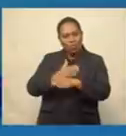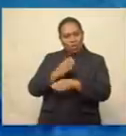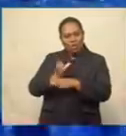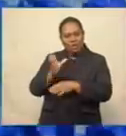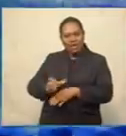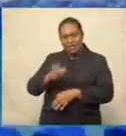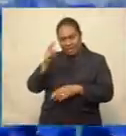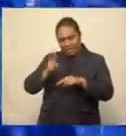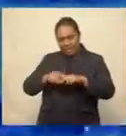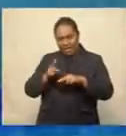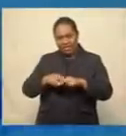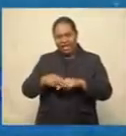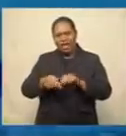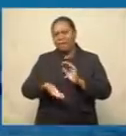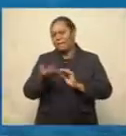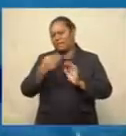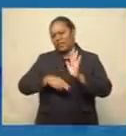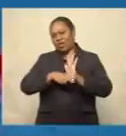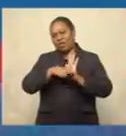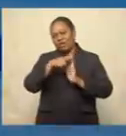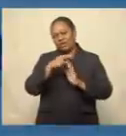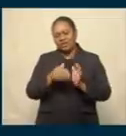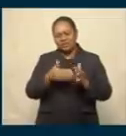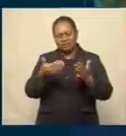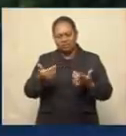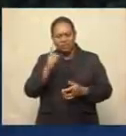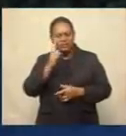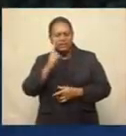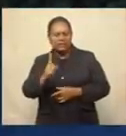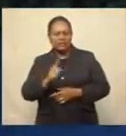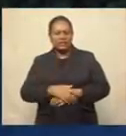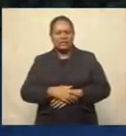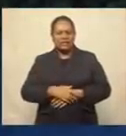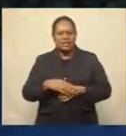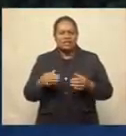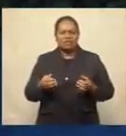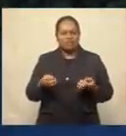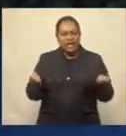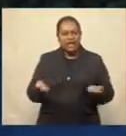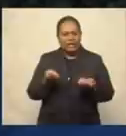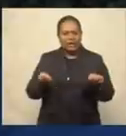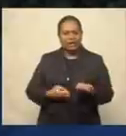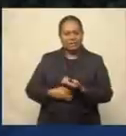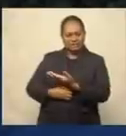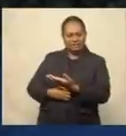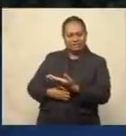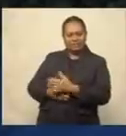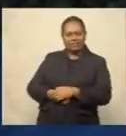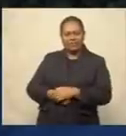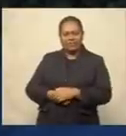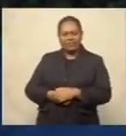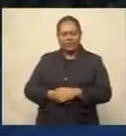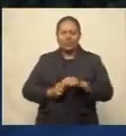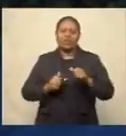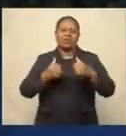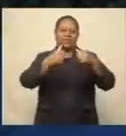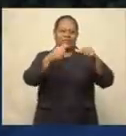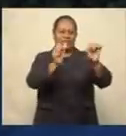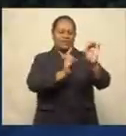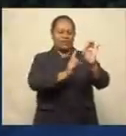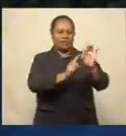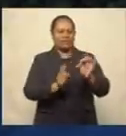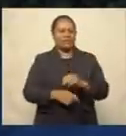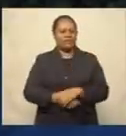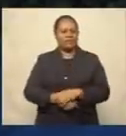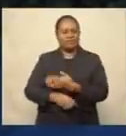sacrifices to help him pursue his swimming career. First, like, we weren't ever rich. It was only